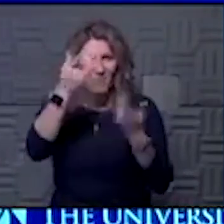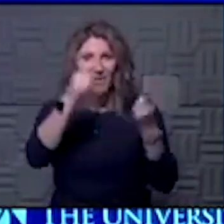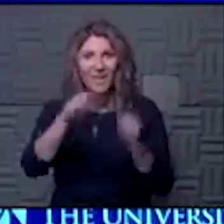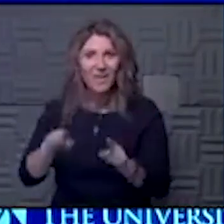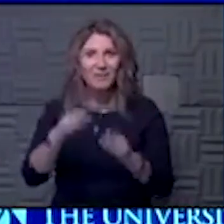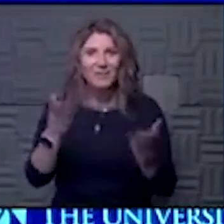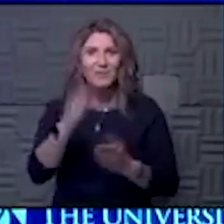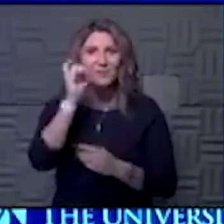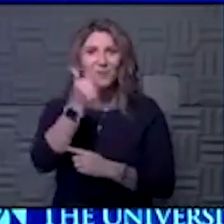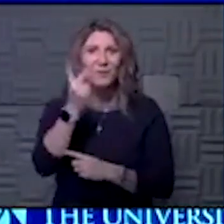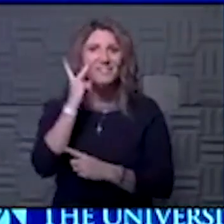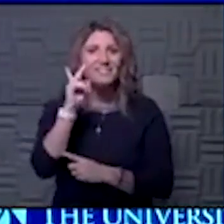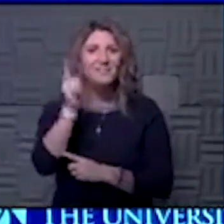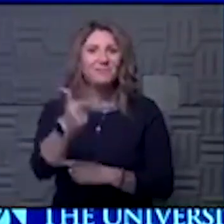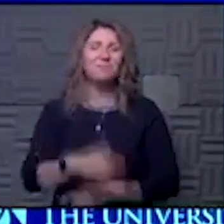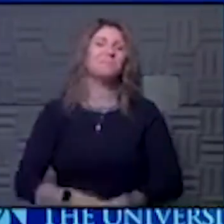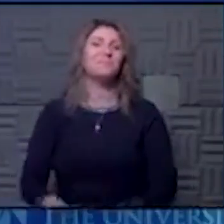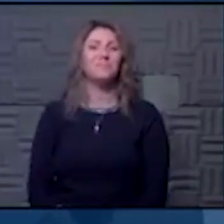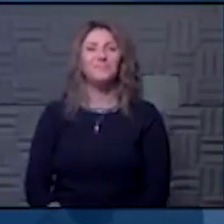be here tomorrow. We'll see you then.